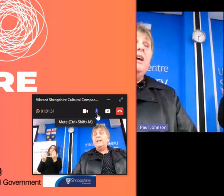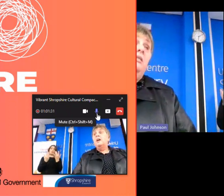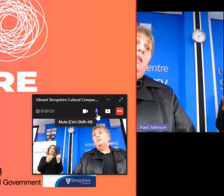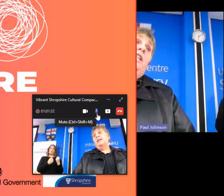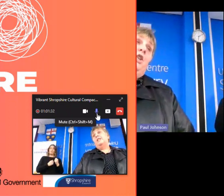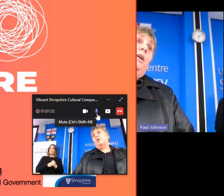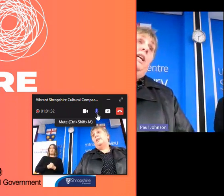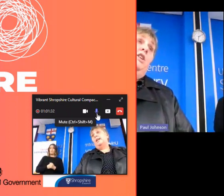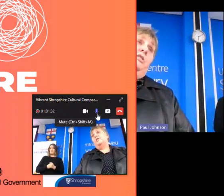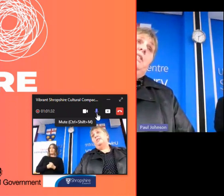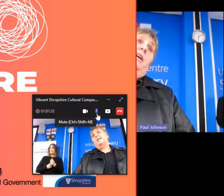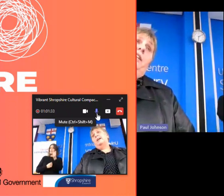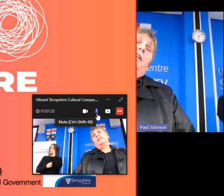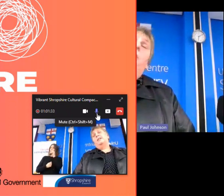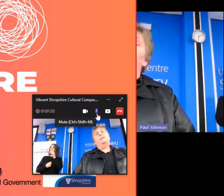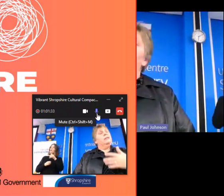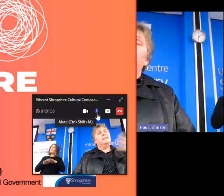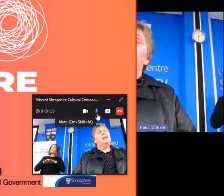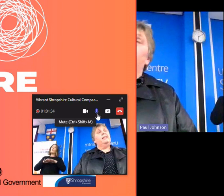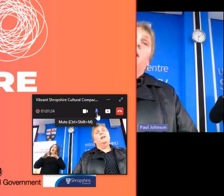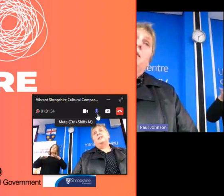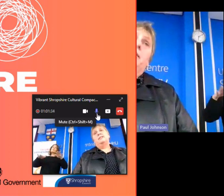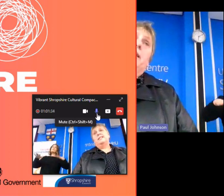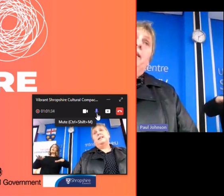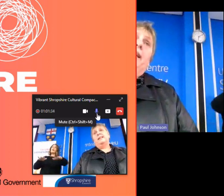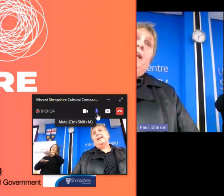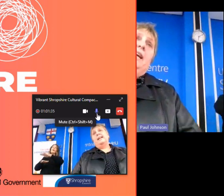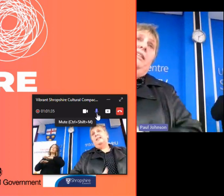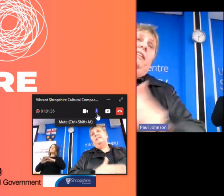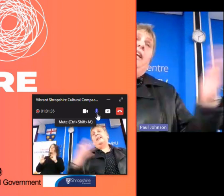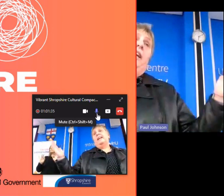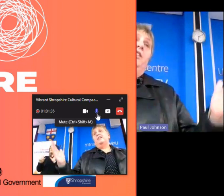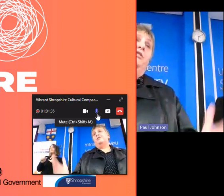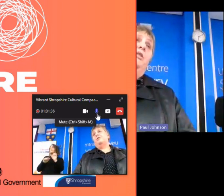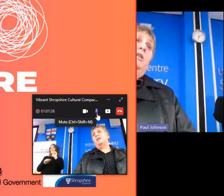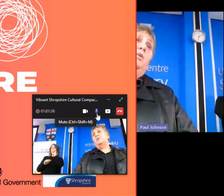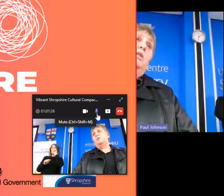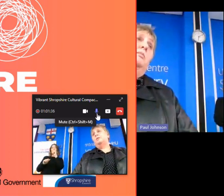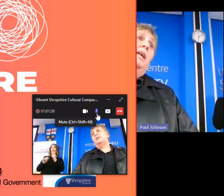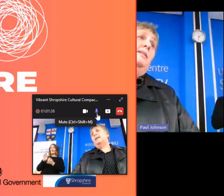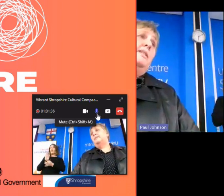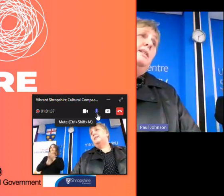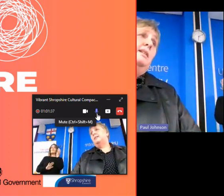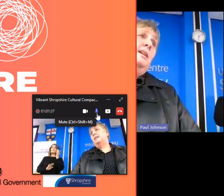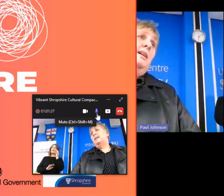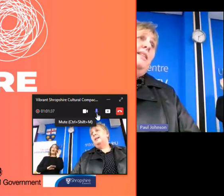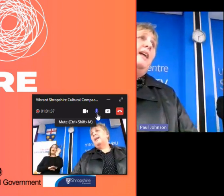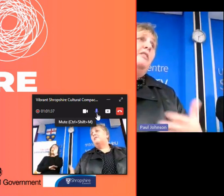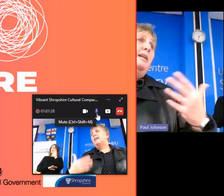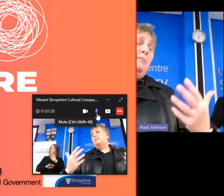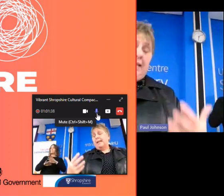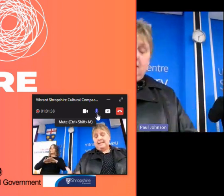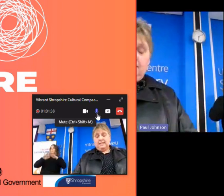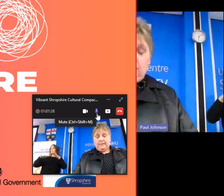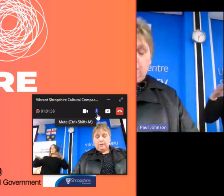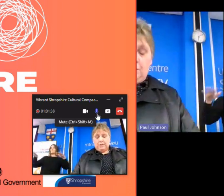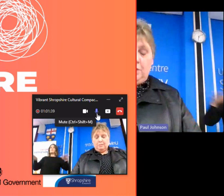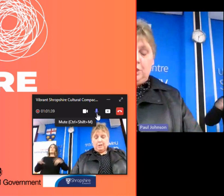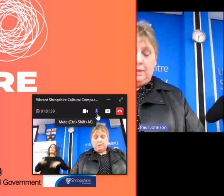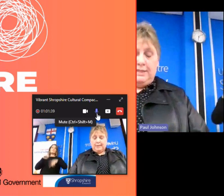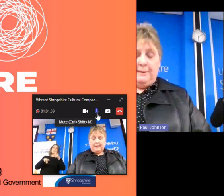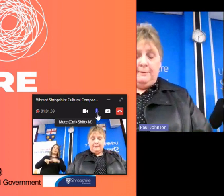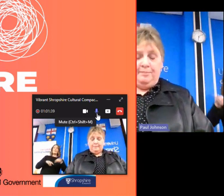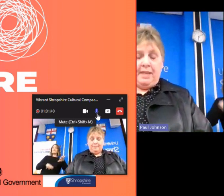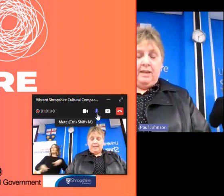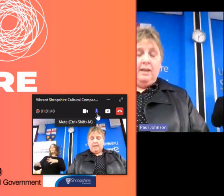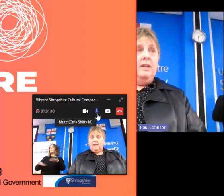and we know that enjoying the countryside you know it's nothing nicer is there than getting out there and kicking through those autumn leaves that really makes us feel